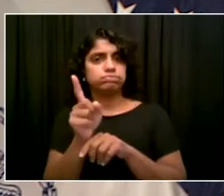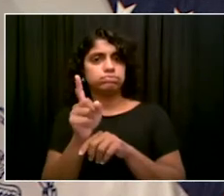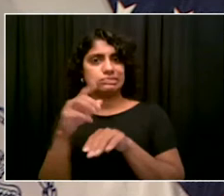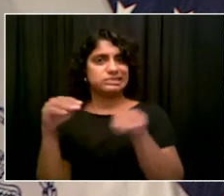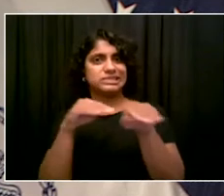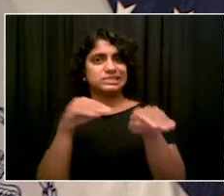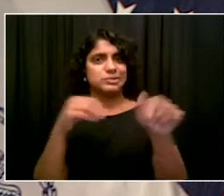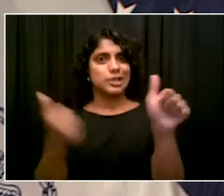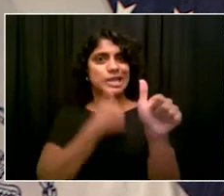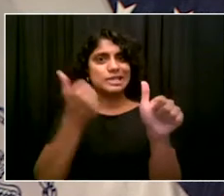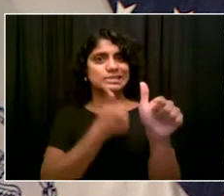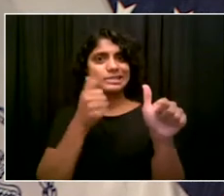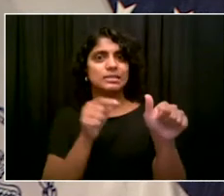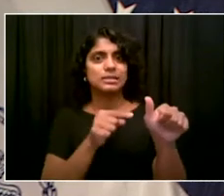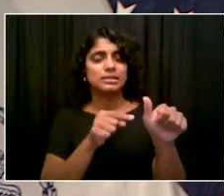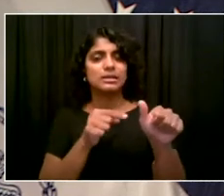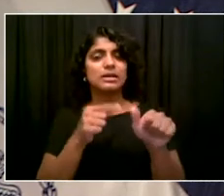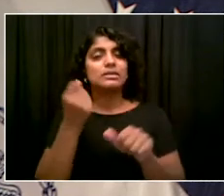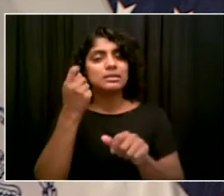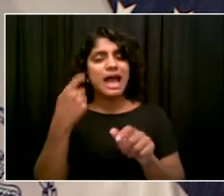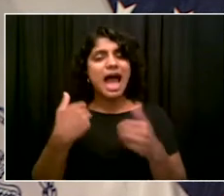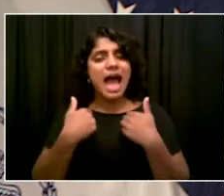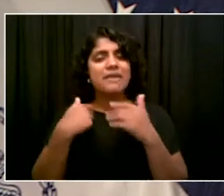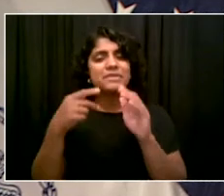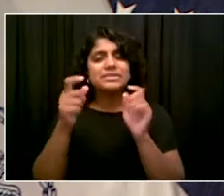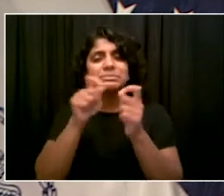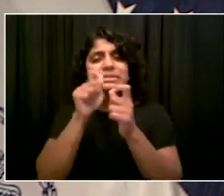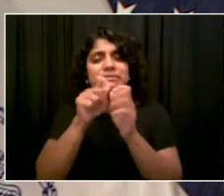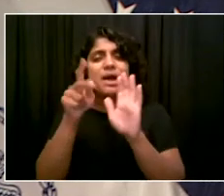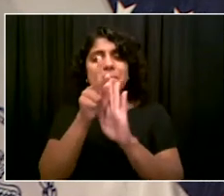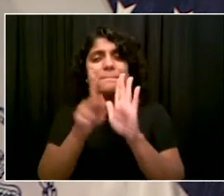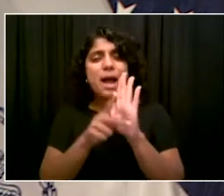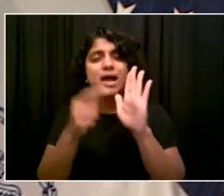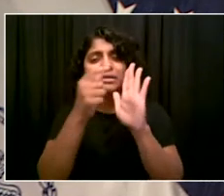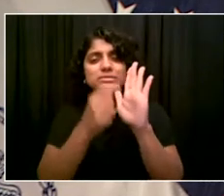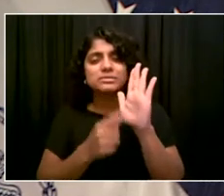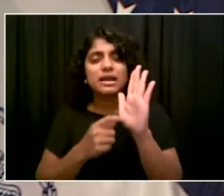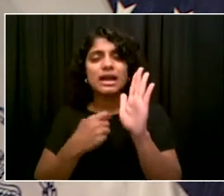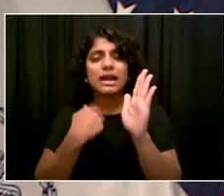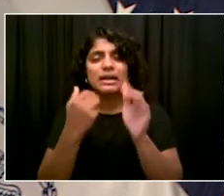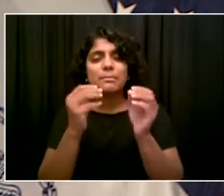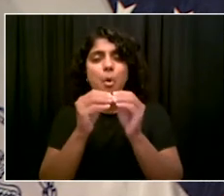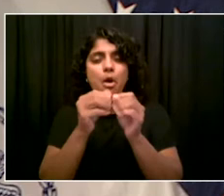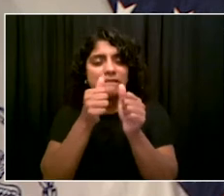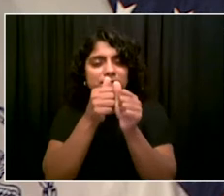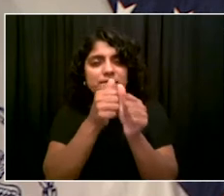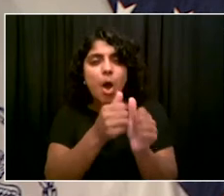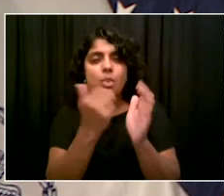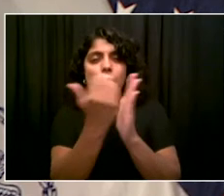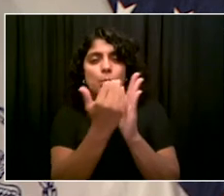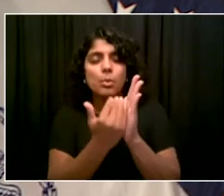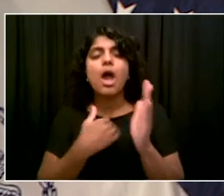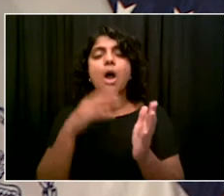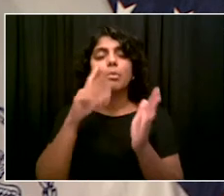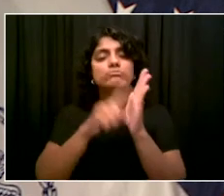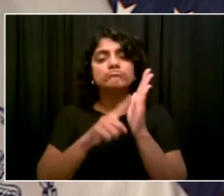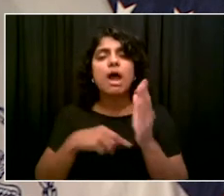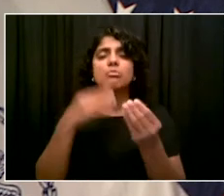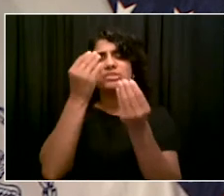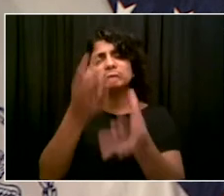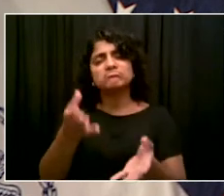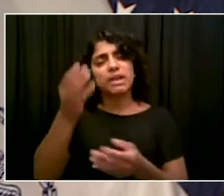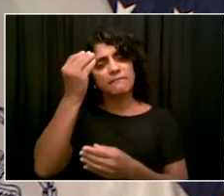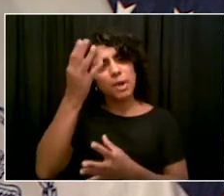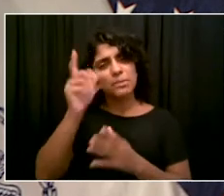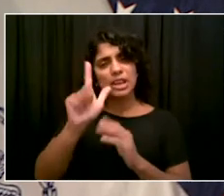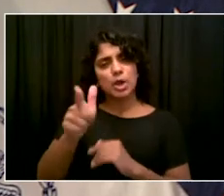the facts in this case, and we will get them to you. Go ahead, Gersh. Okay, let me go in a different direction. So you often say that you